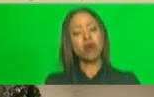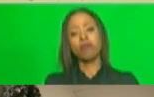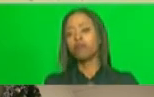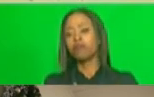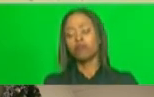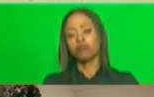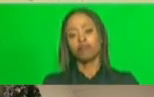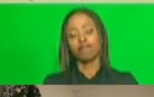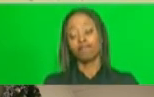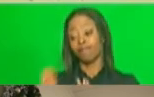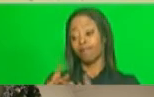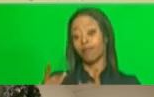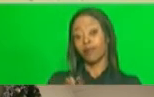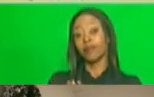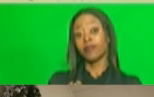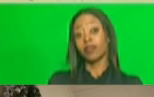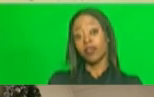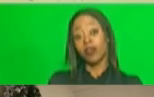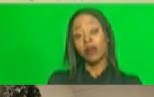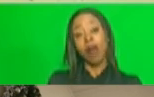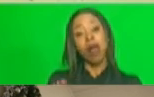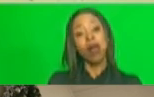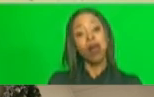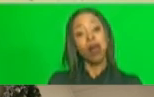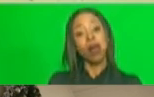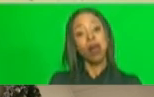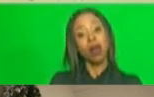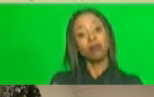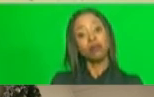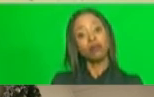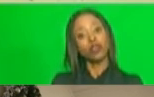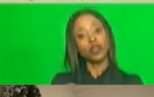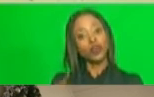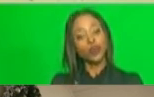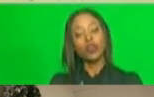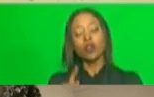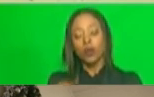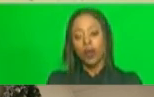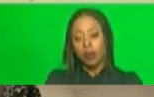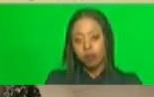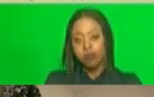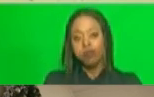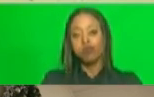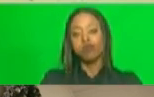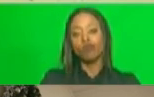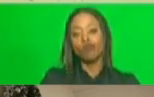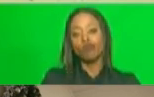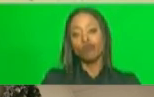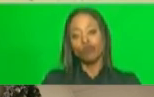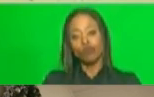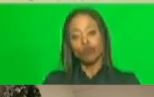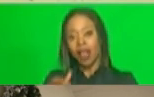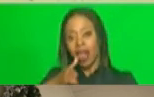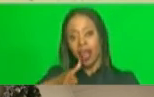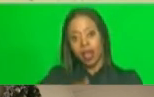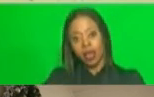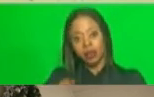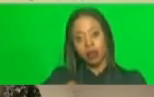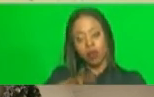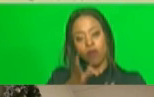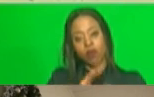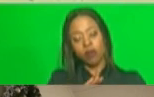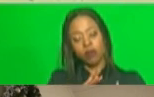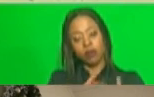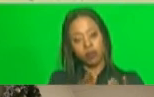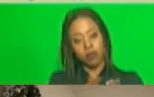The Department of Basic Education will immediately issue a secular to provincial education department in all